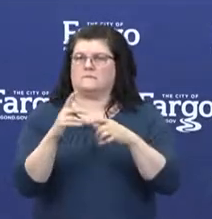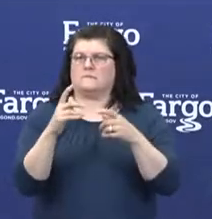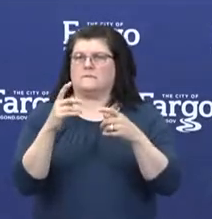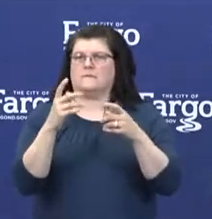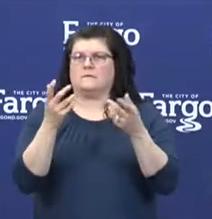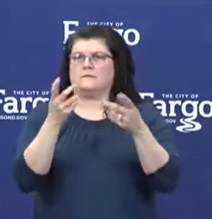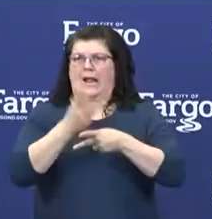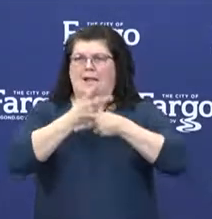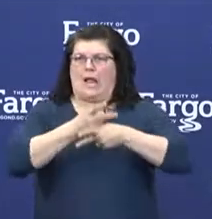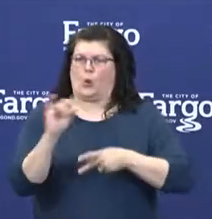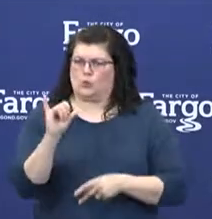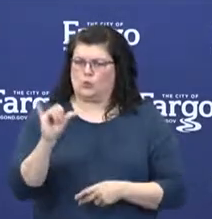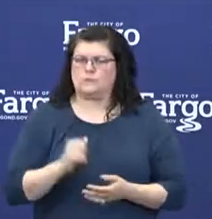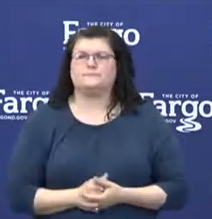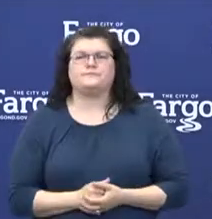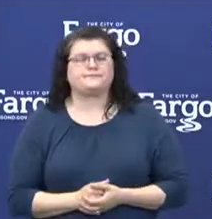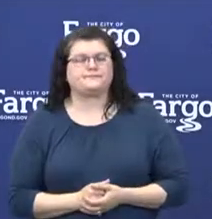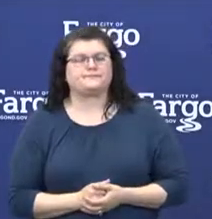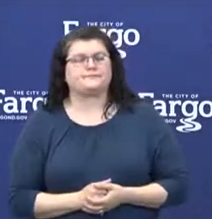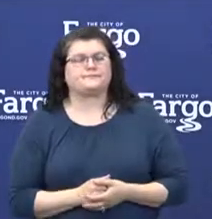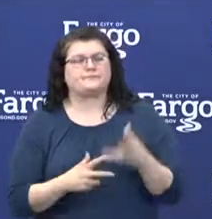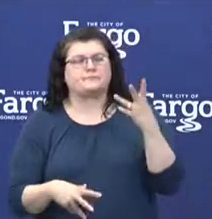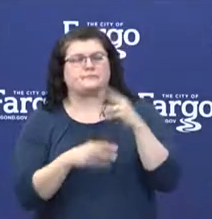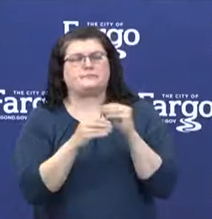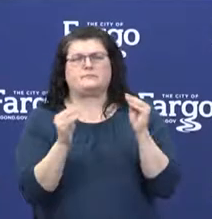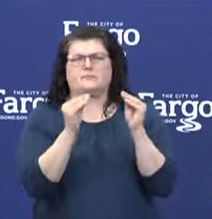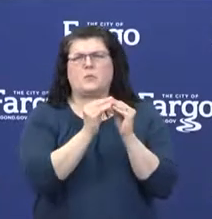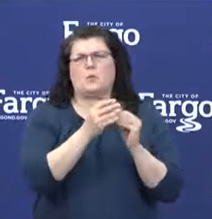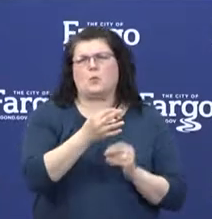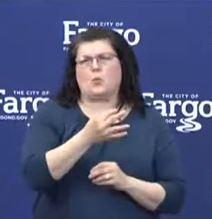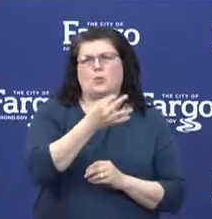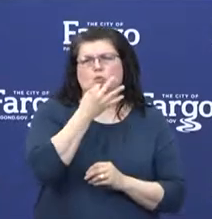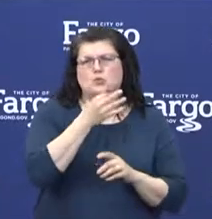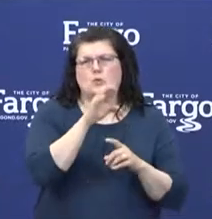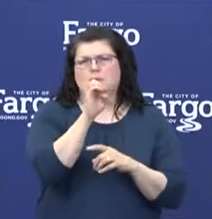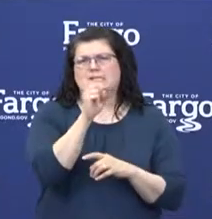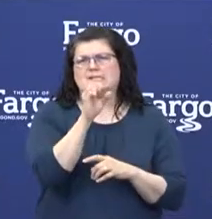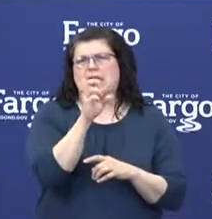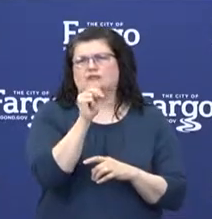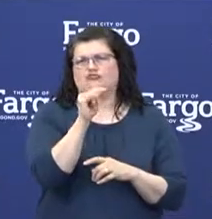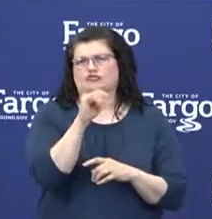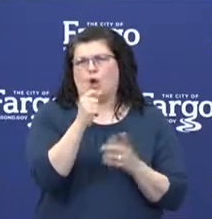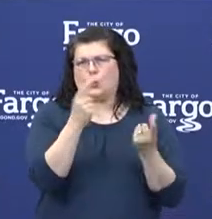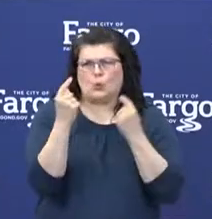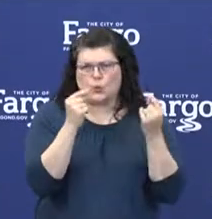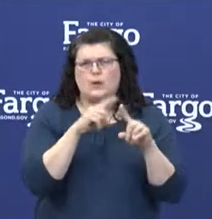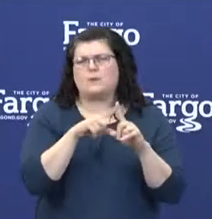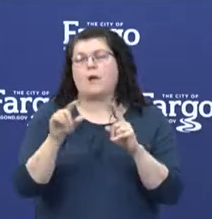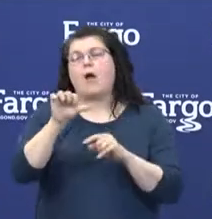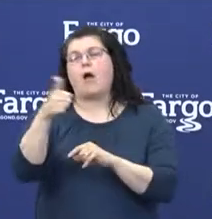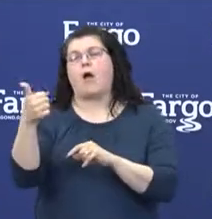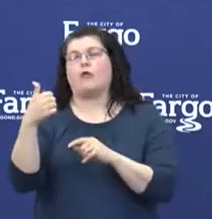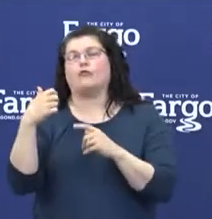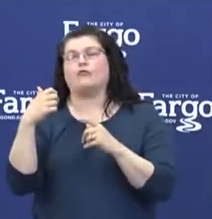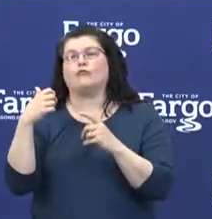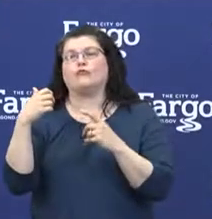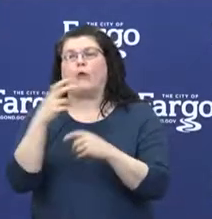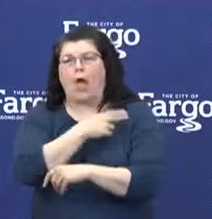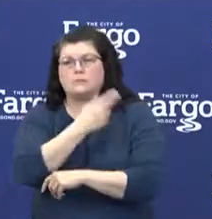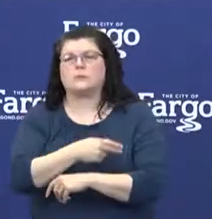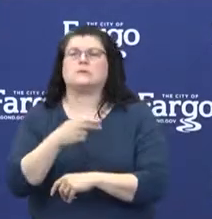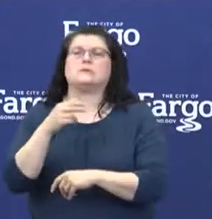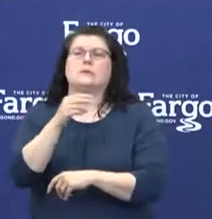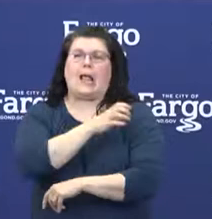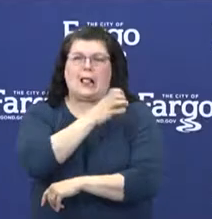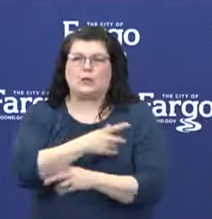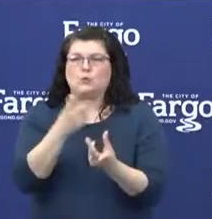And I'll talk a little bit more in a minute here about what we're doing at Essentia, just like at other healthcare organizations, to make that care as safe as